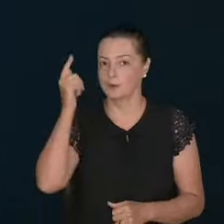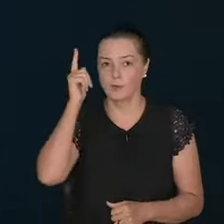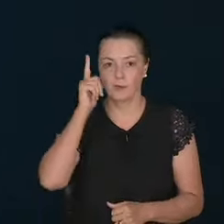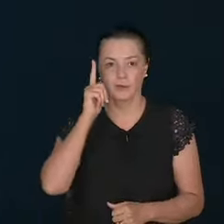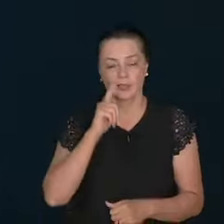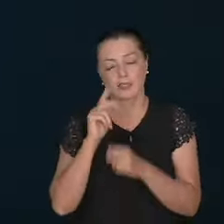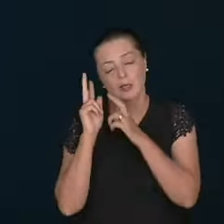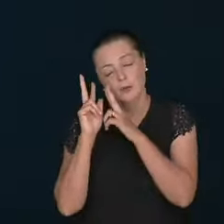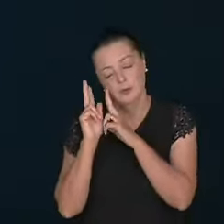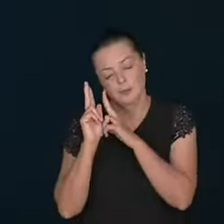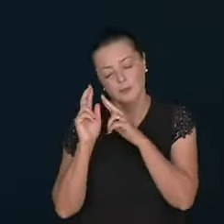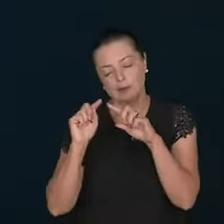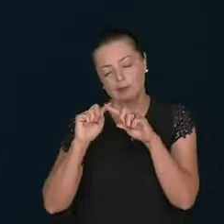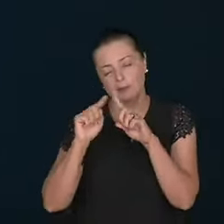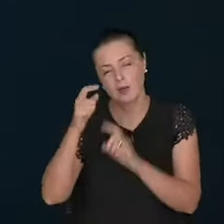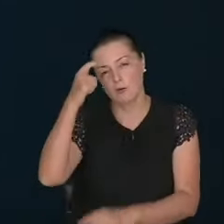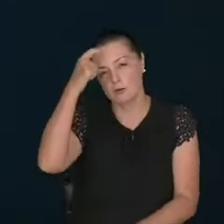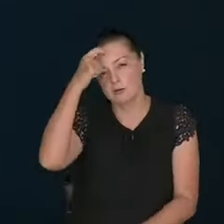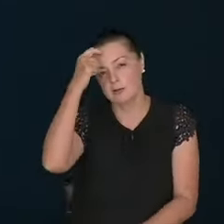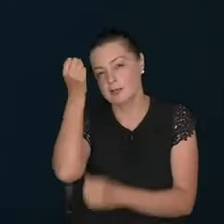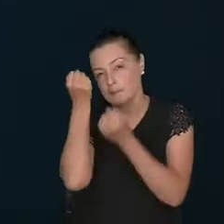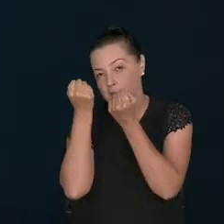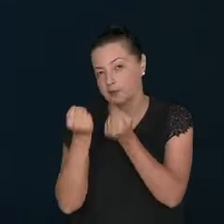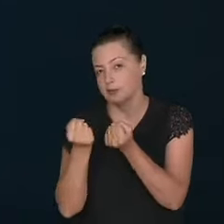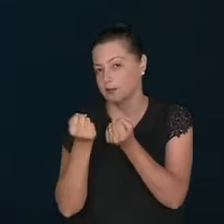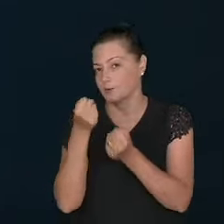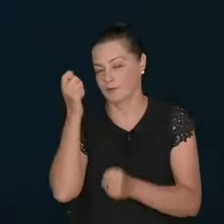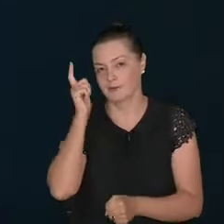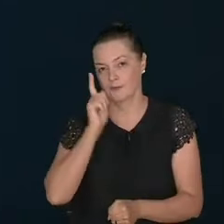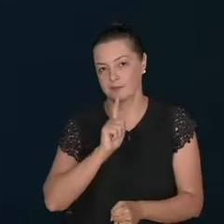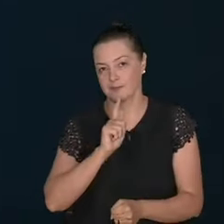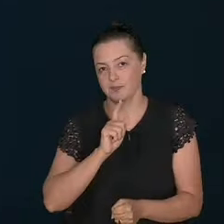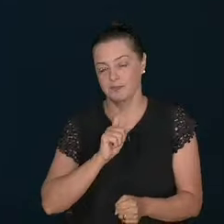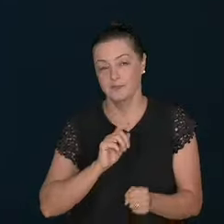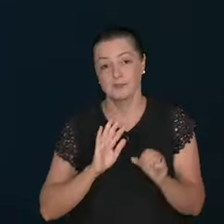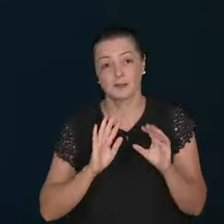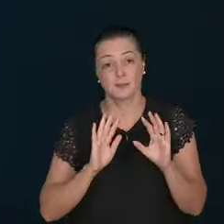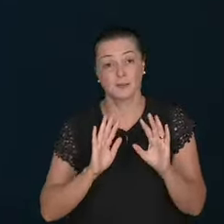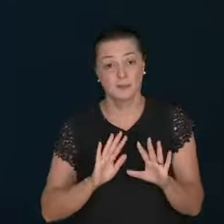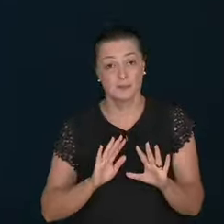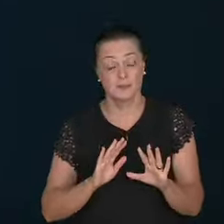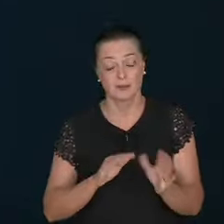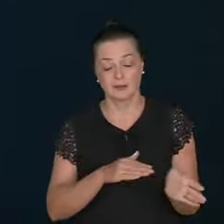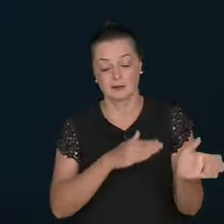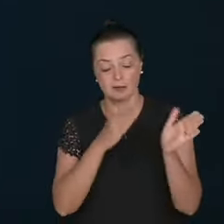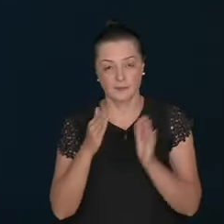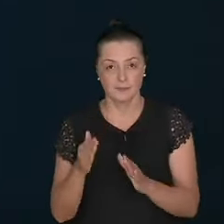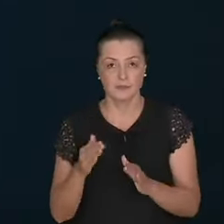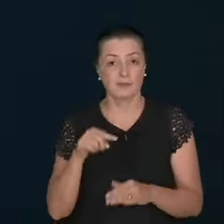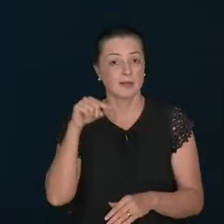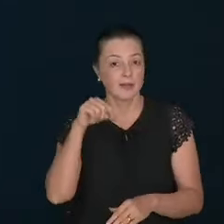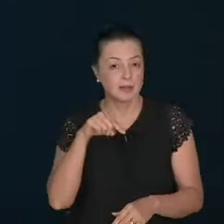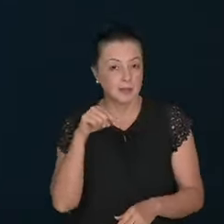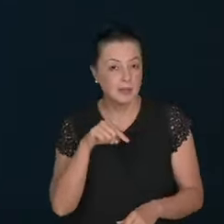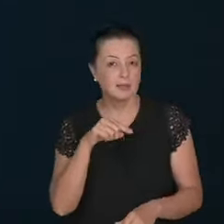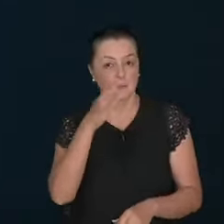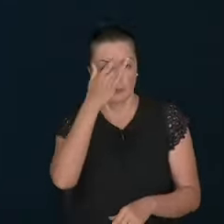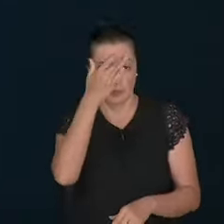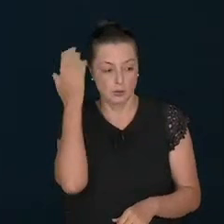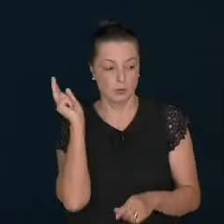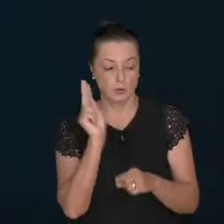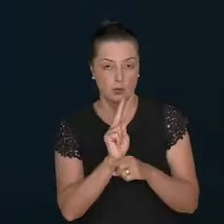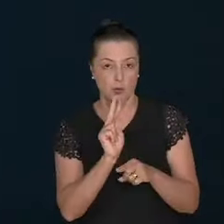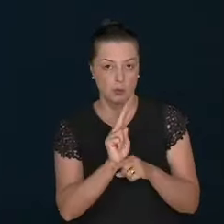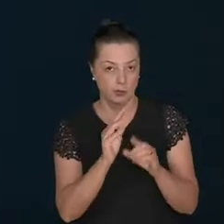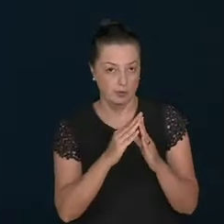You couldn't sleep. With that. In your conscience. So. This is so. Certainty. That this. Angel. Of the church. Of